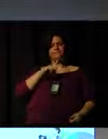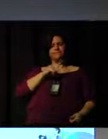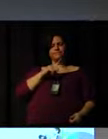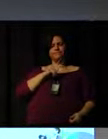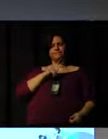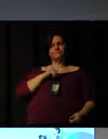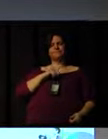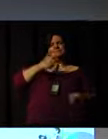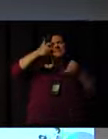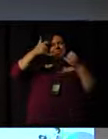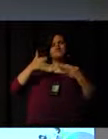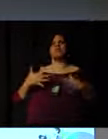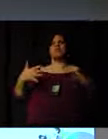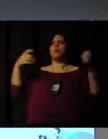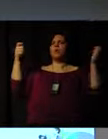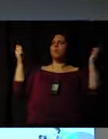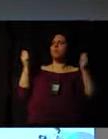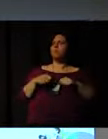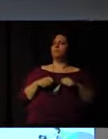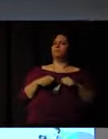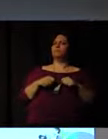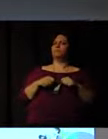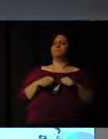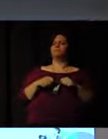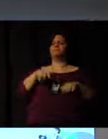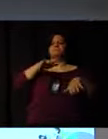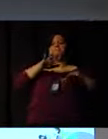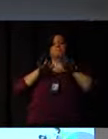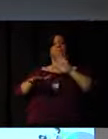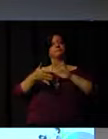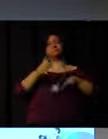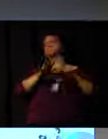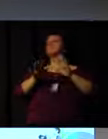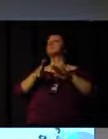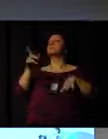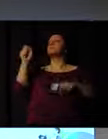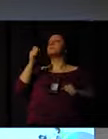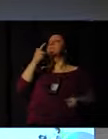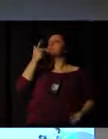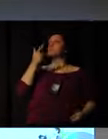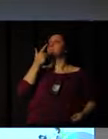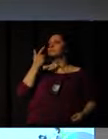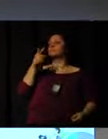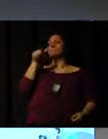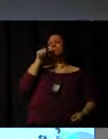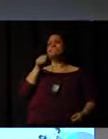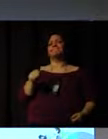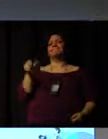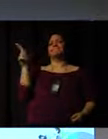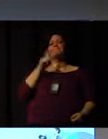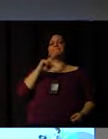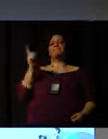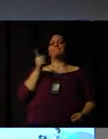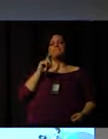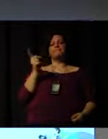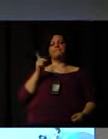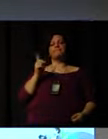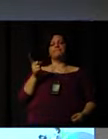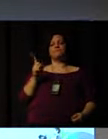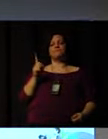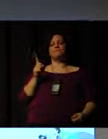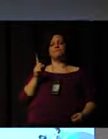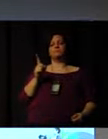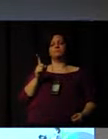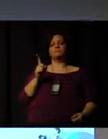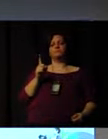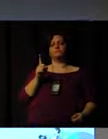that coach has, perhaps I can say, hey, this is not the right person for me, and I can force a